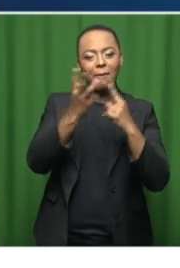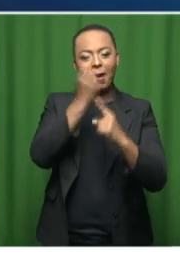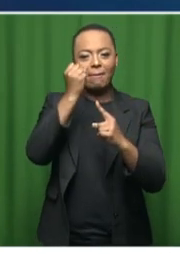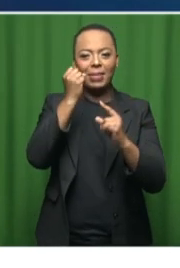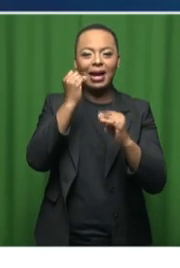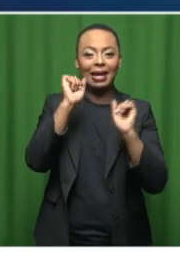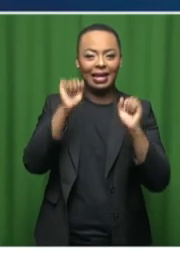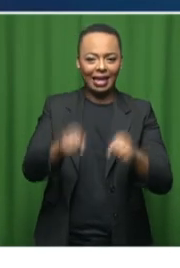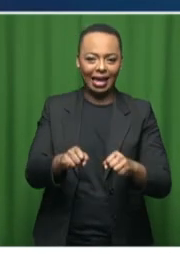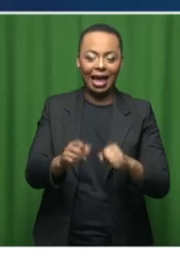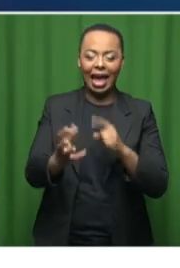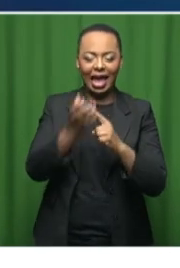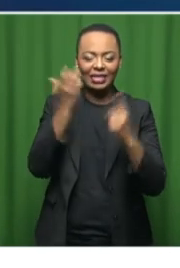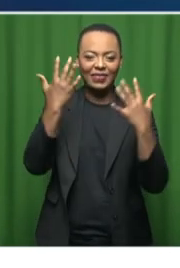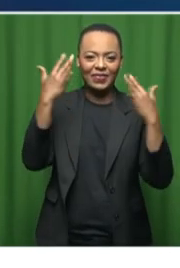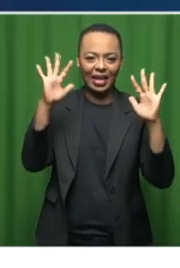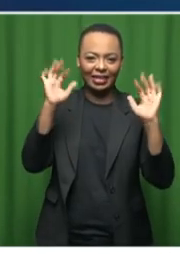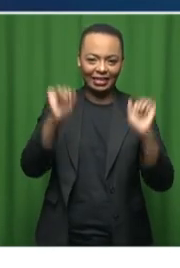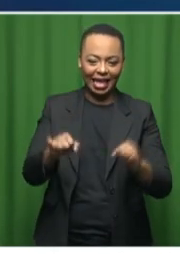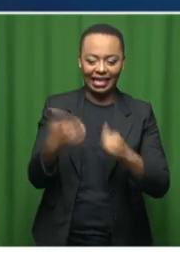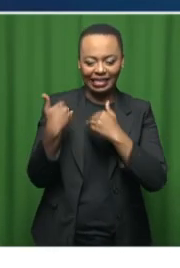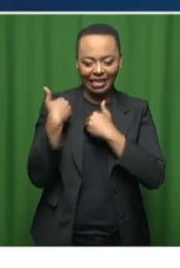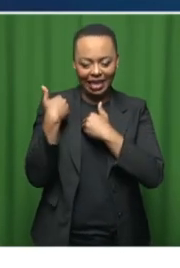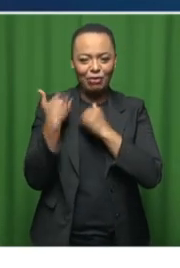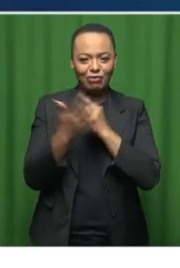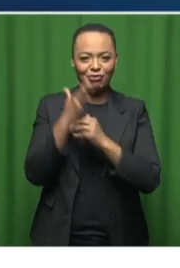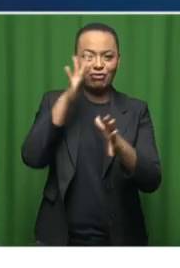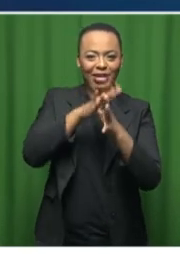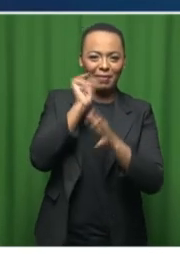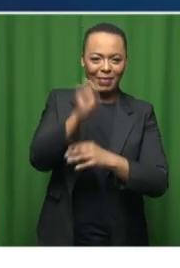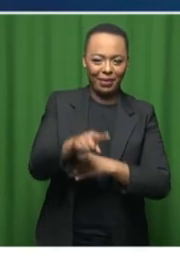And we have achieved that. So, something to celebrate in South Africa.